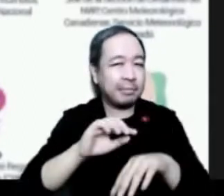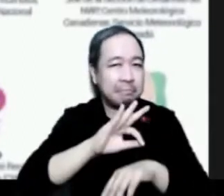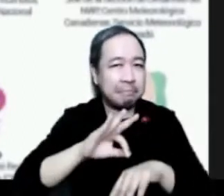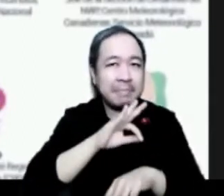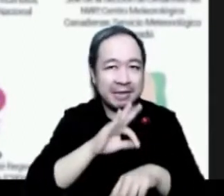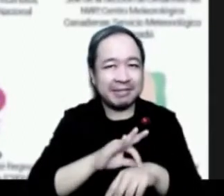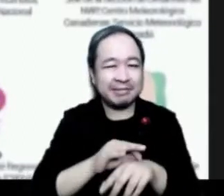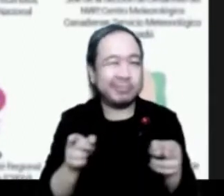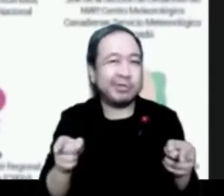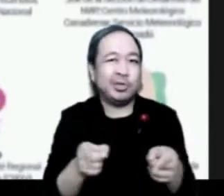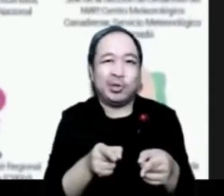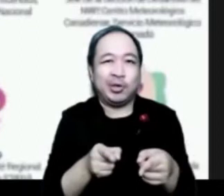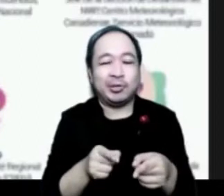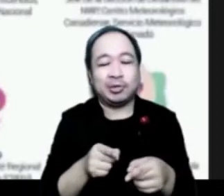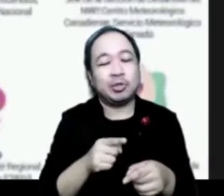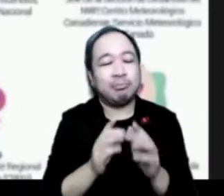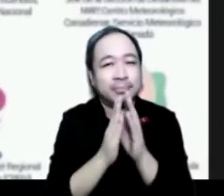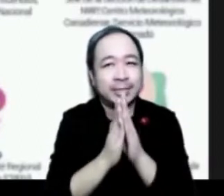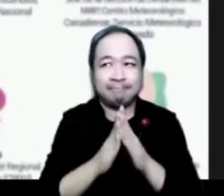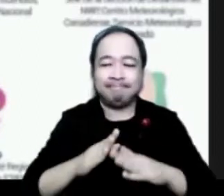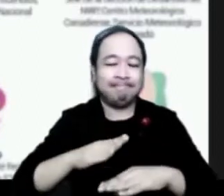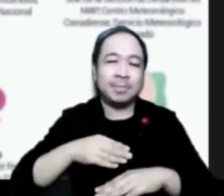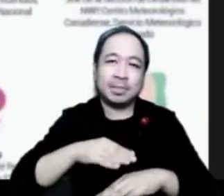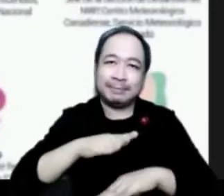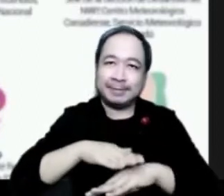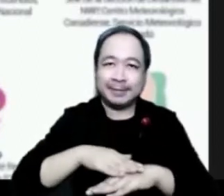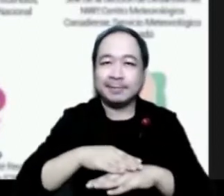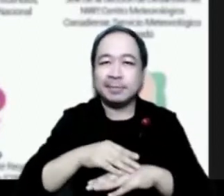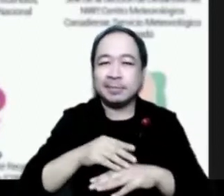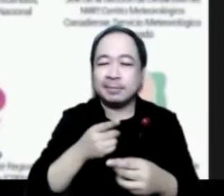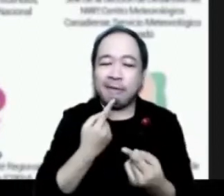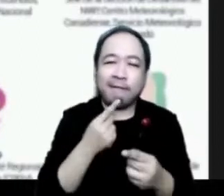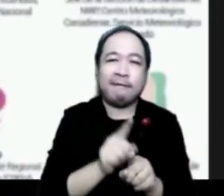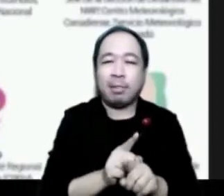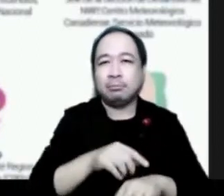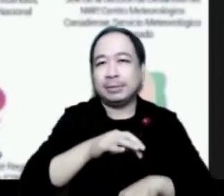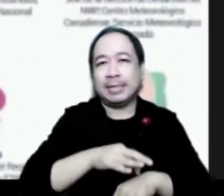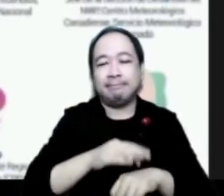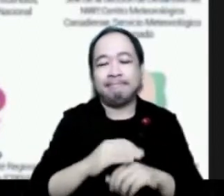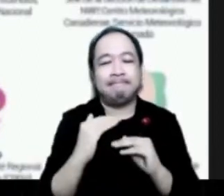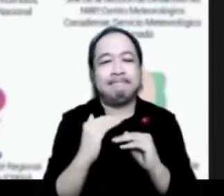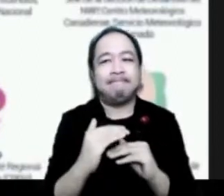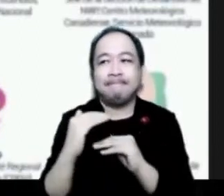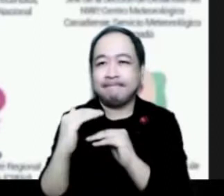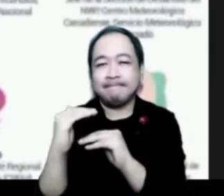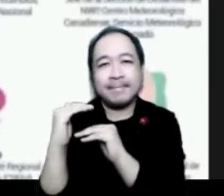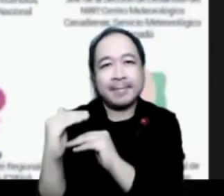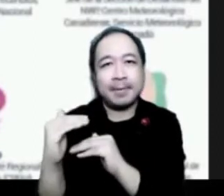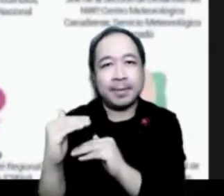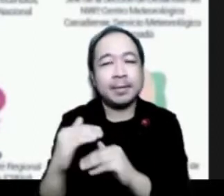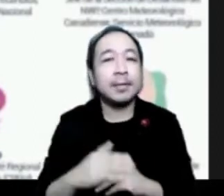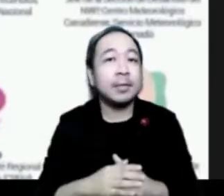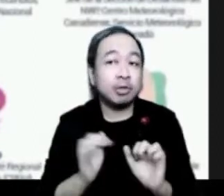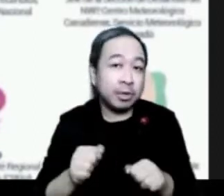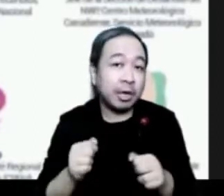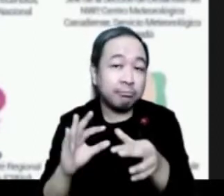time for your interventions and let the space in the end of the session for an open discussion on cooperation and